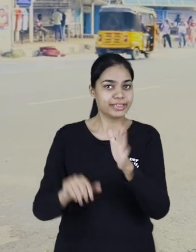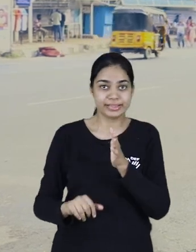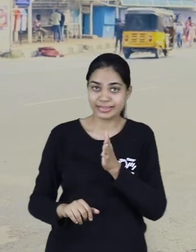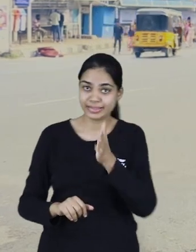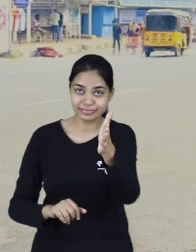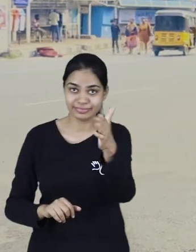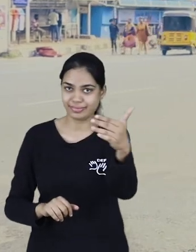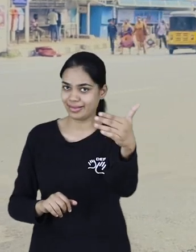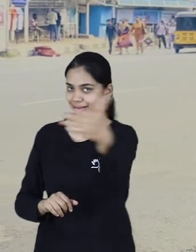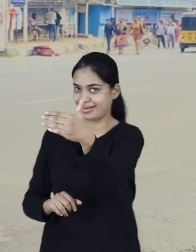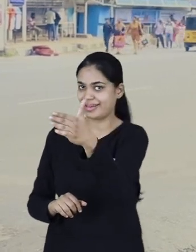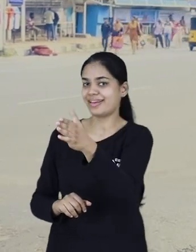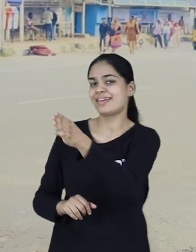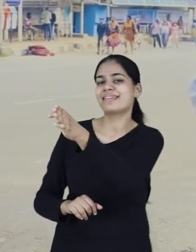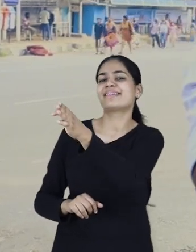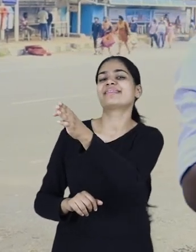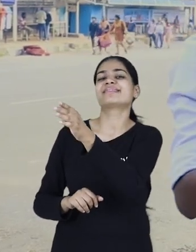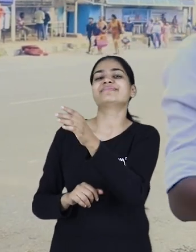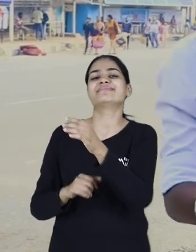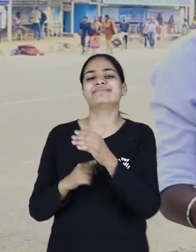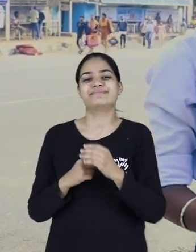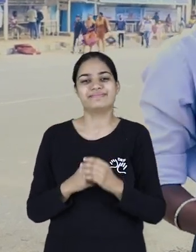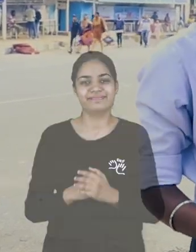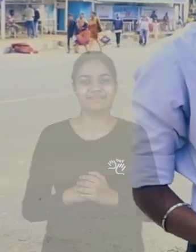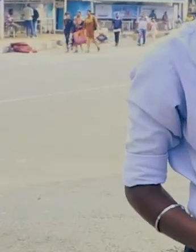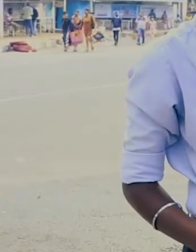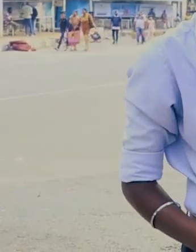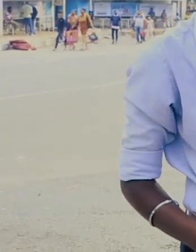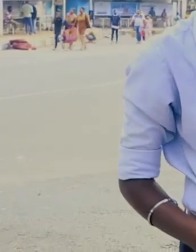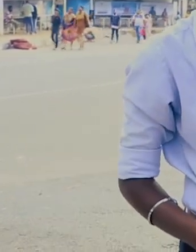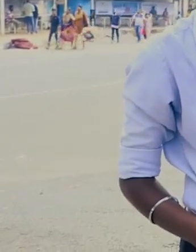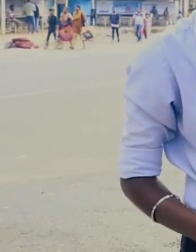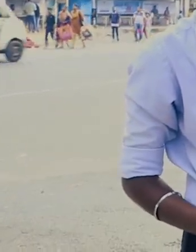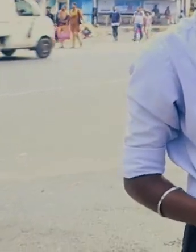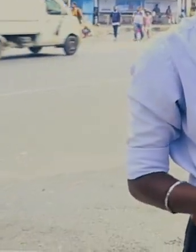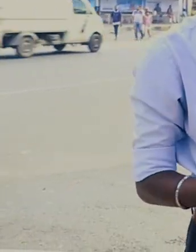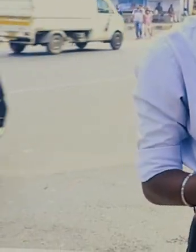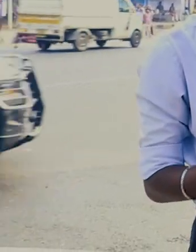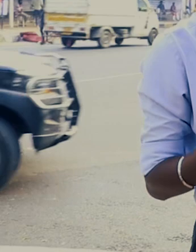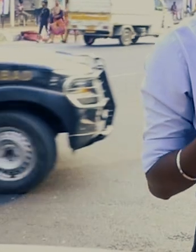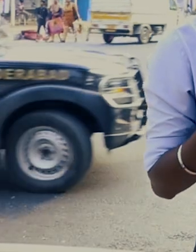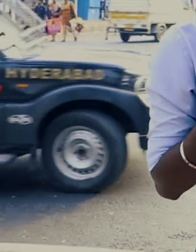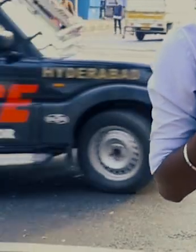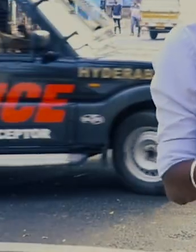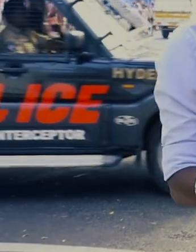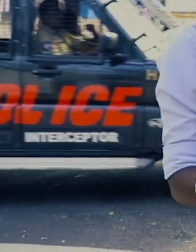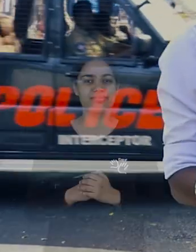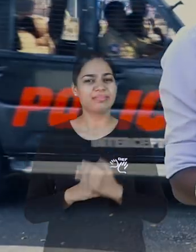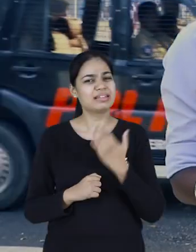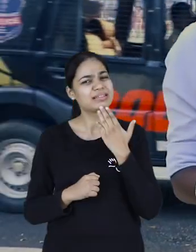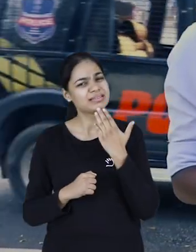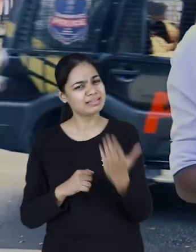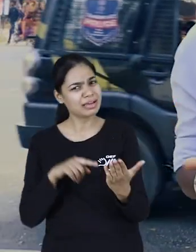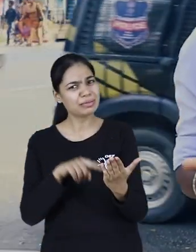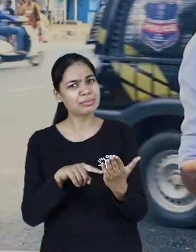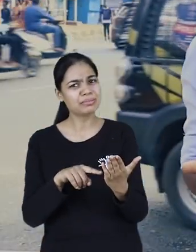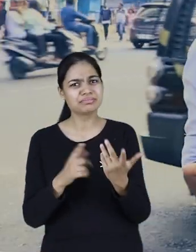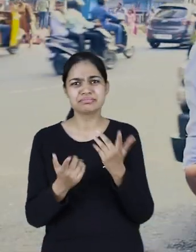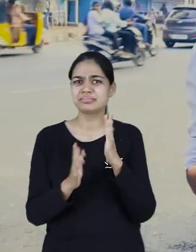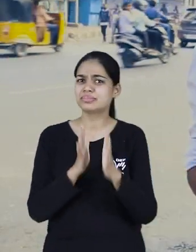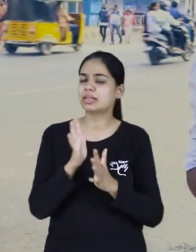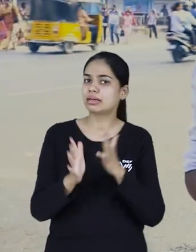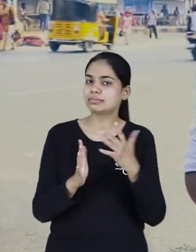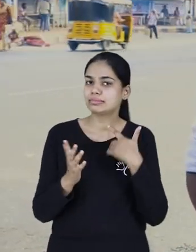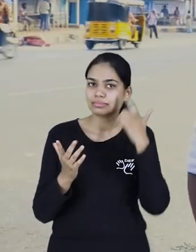like and write what is this sign how